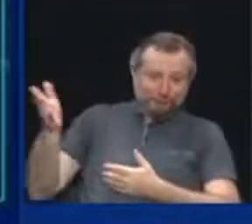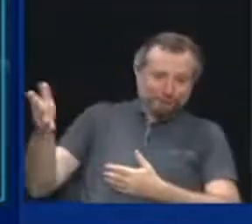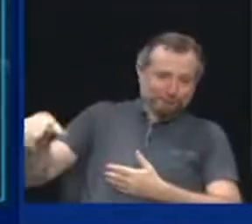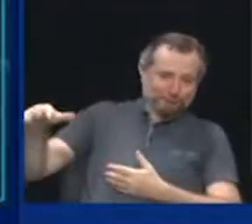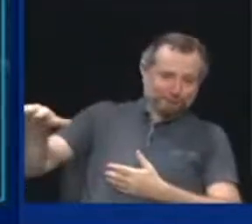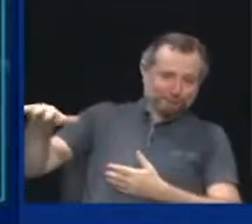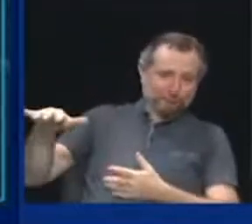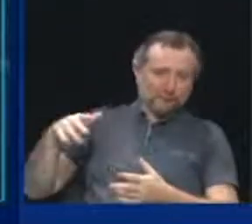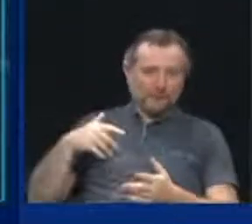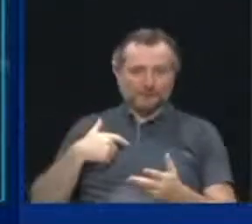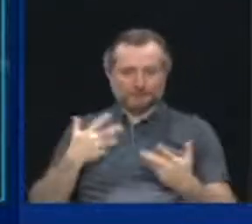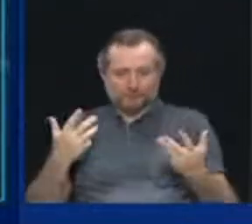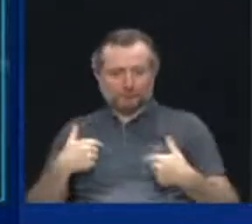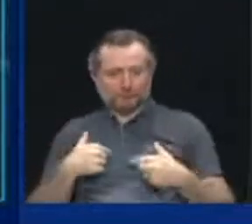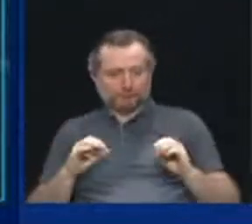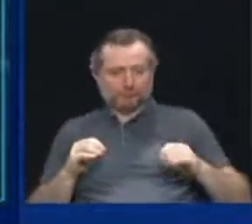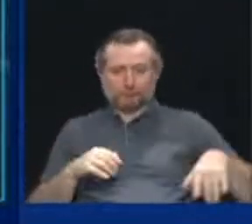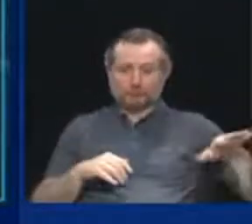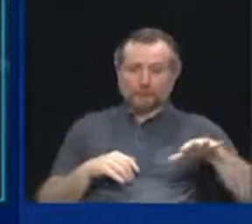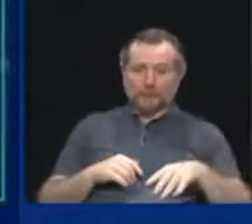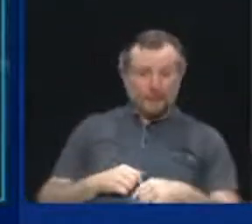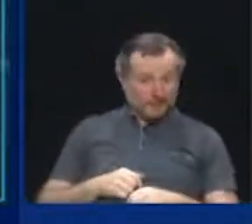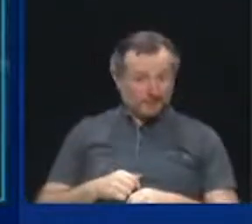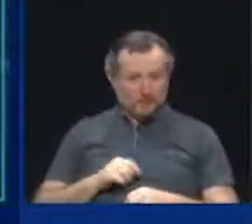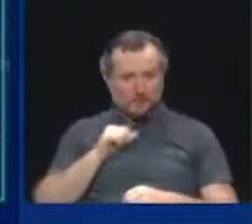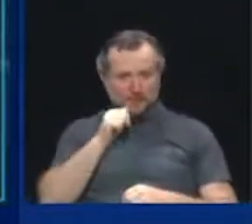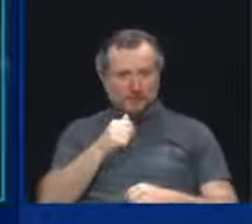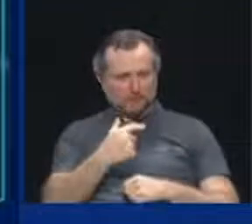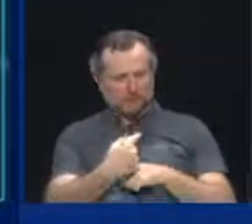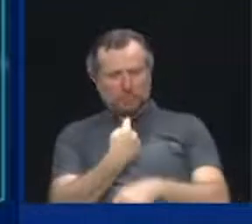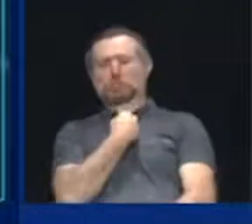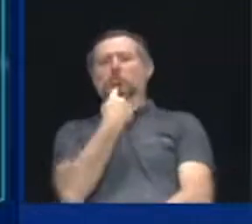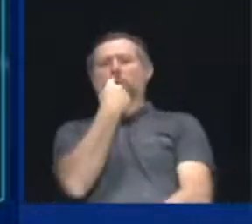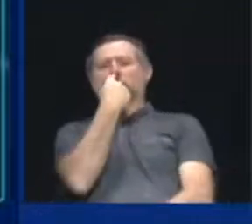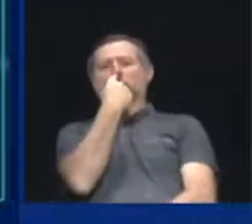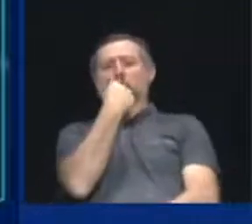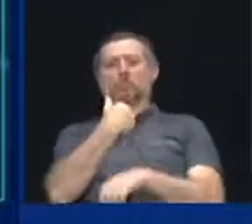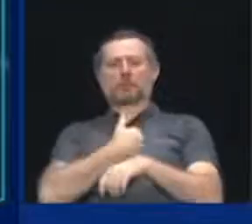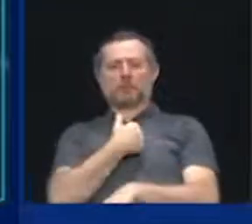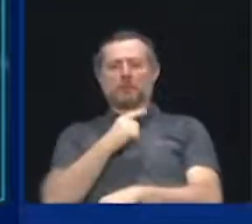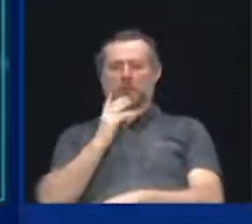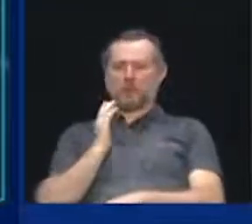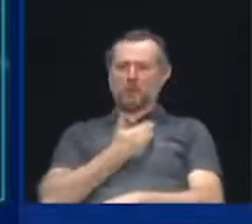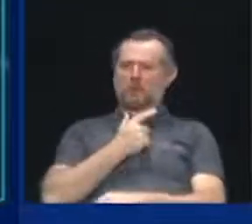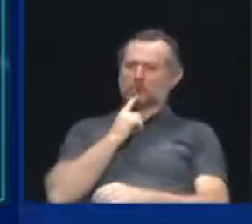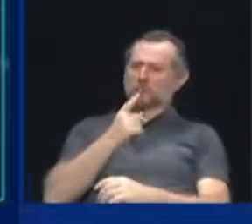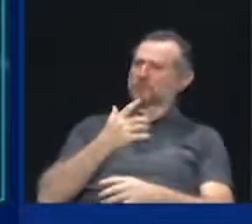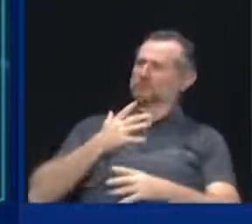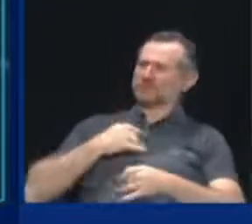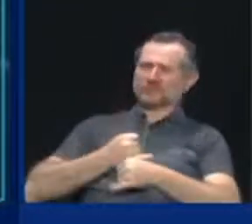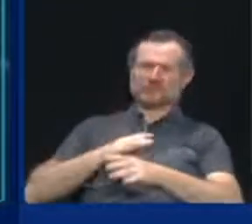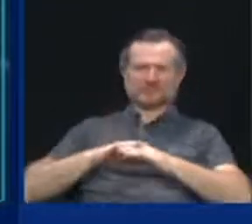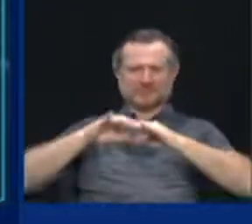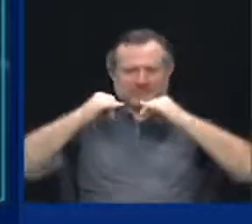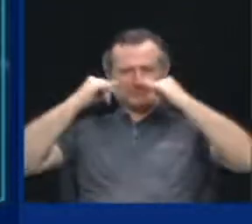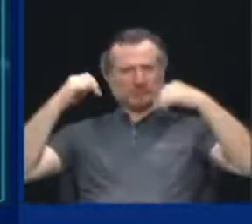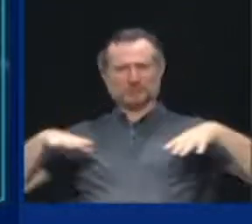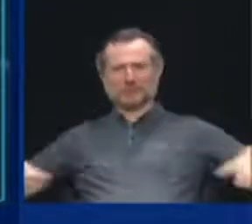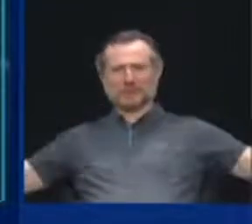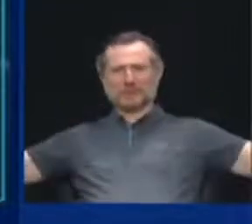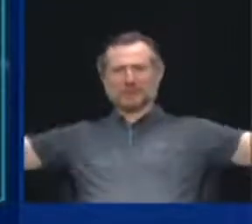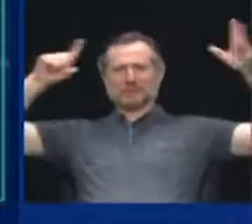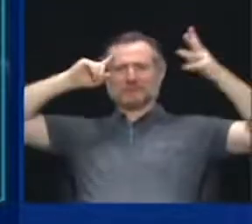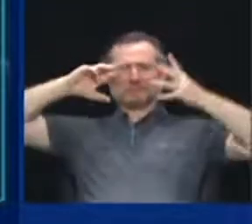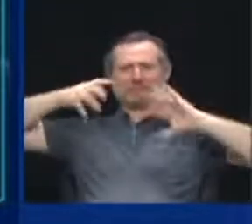It wasn't because of us. It wasn't something about our immune system. It's just that it